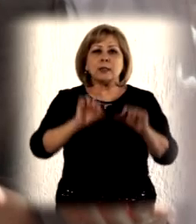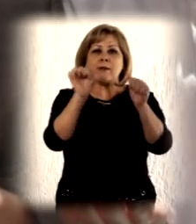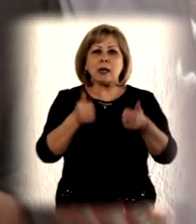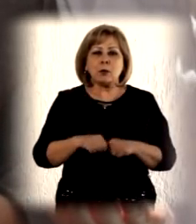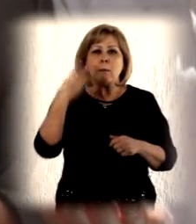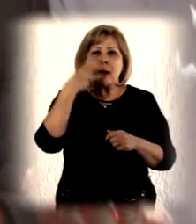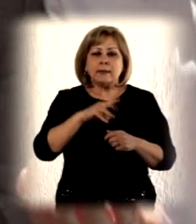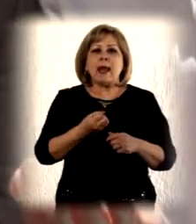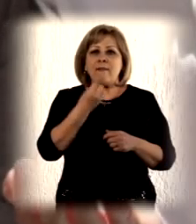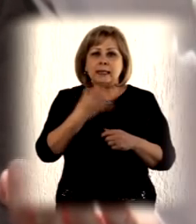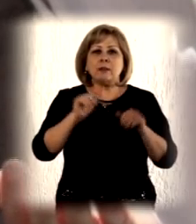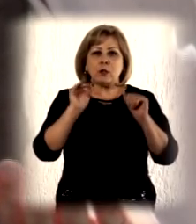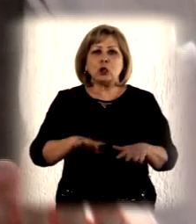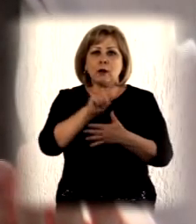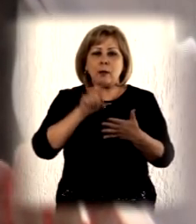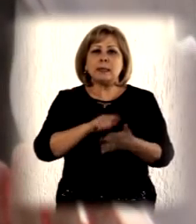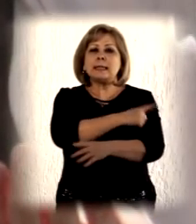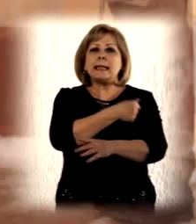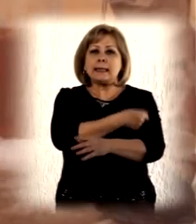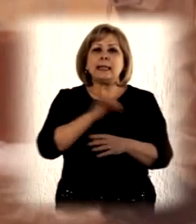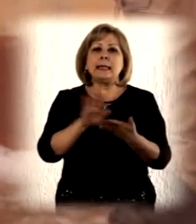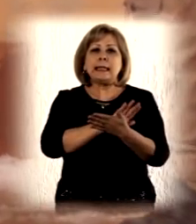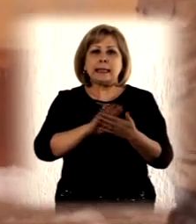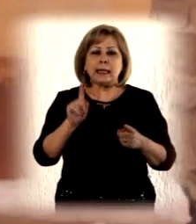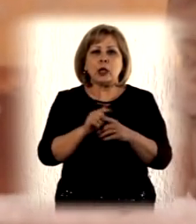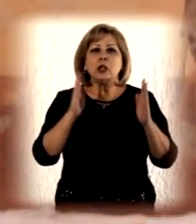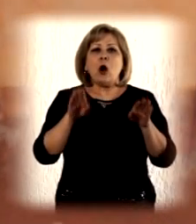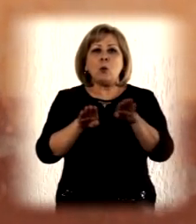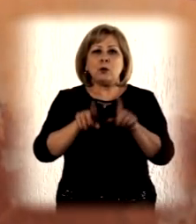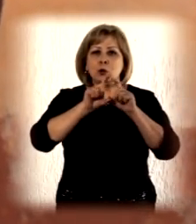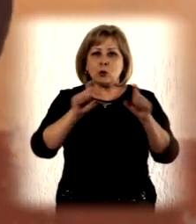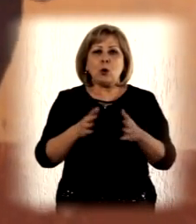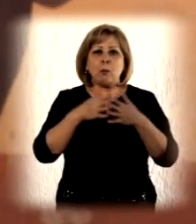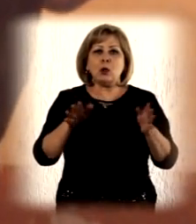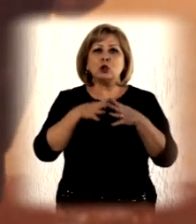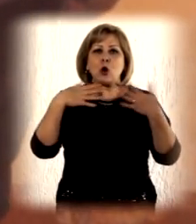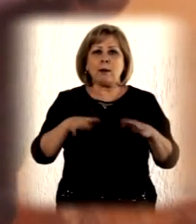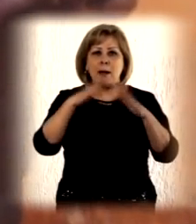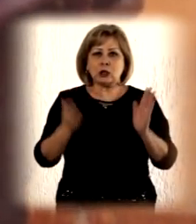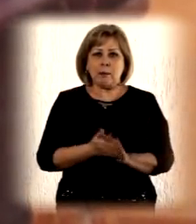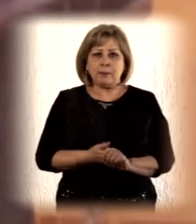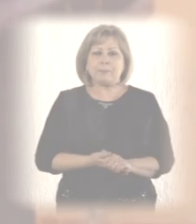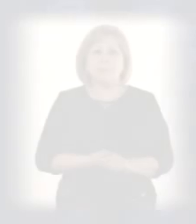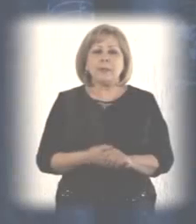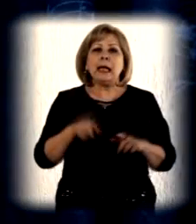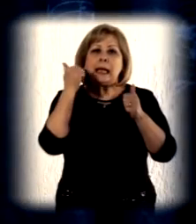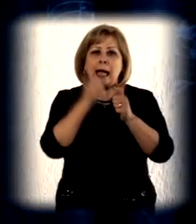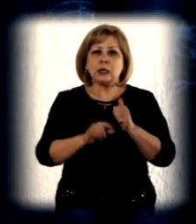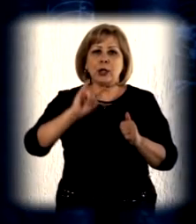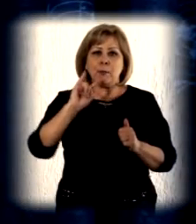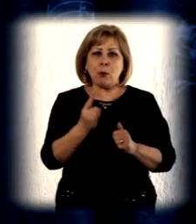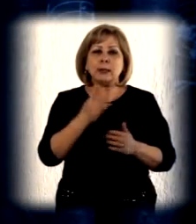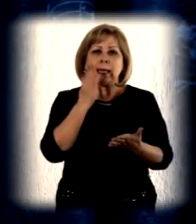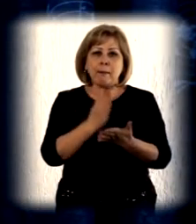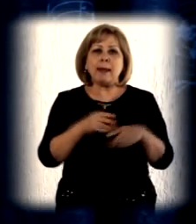dropouts amongst children, but will also form a model effectively scaling up to other areas in the country. Every